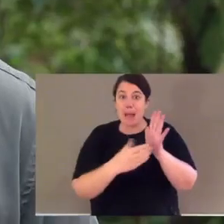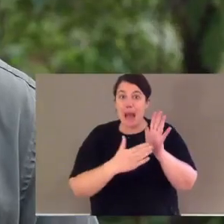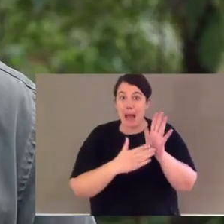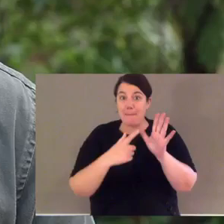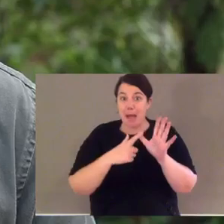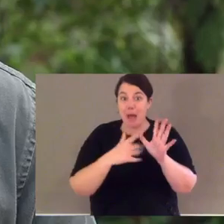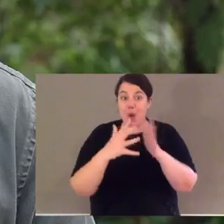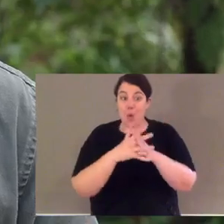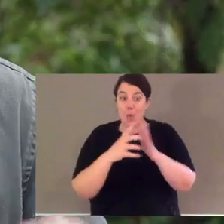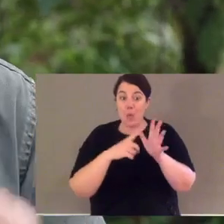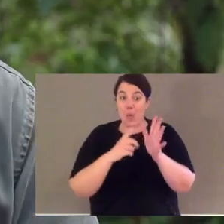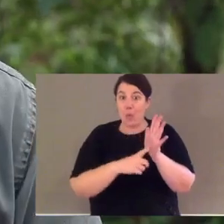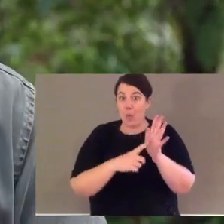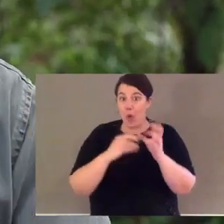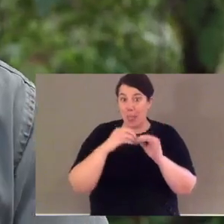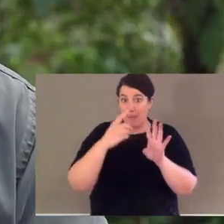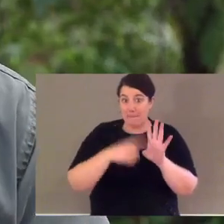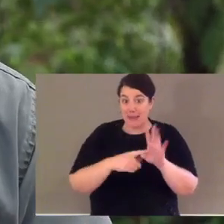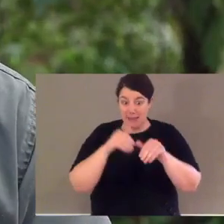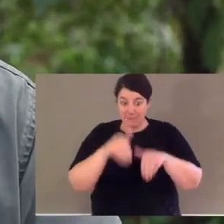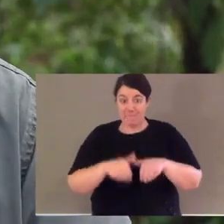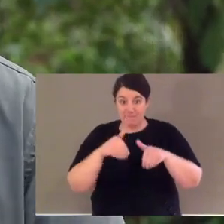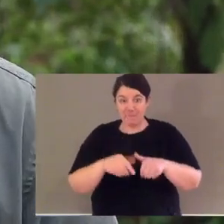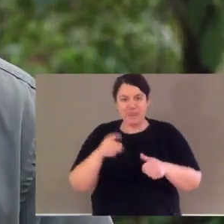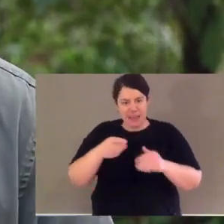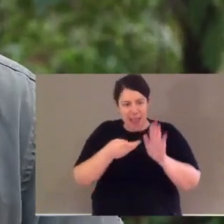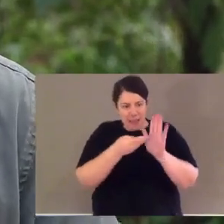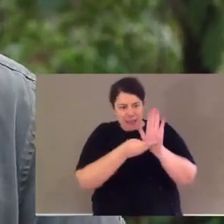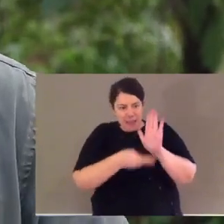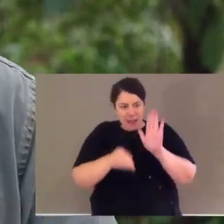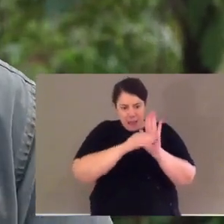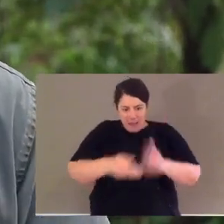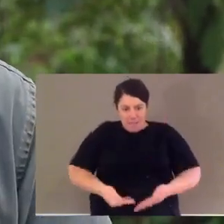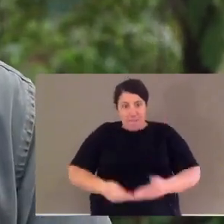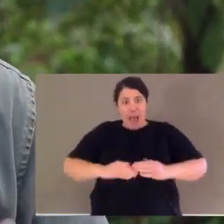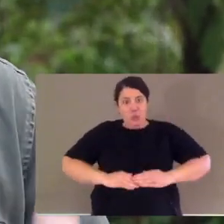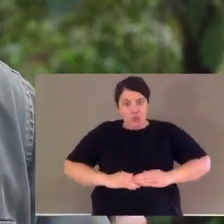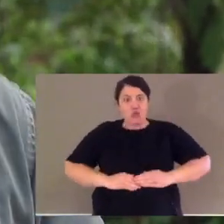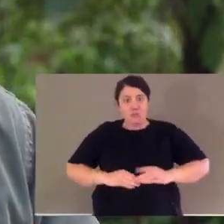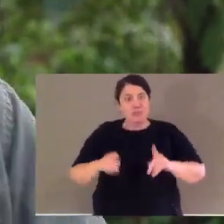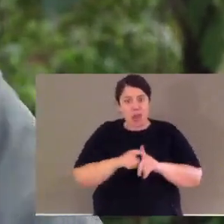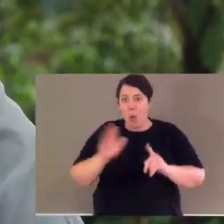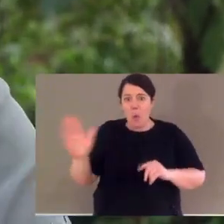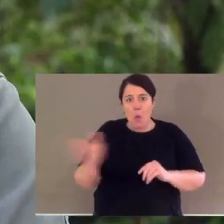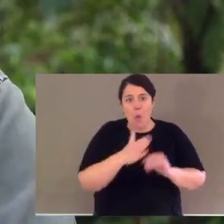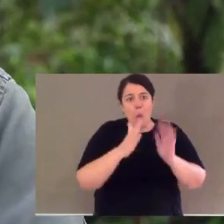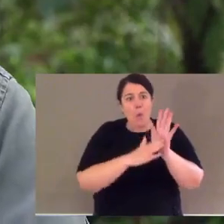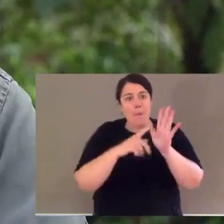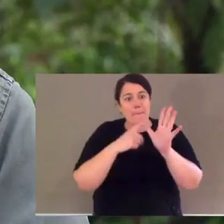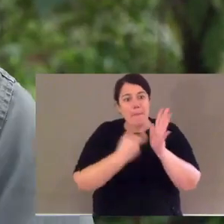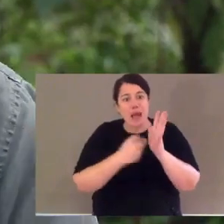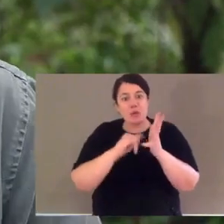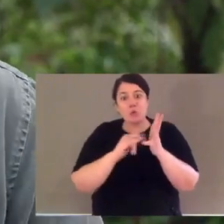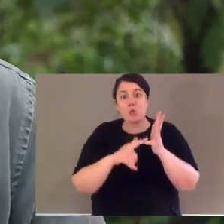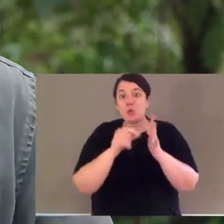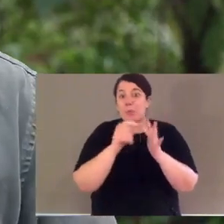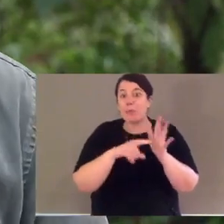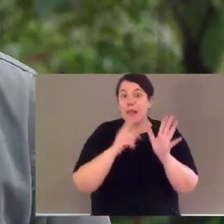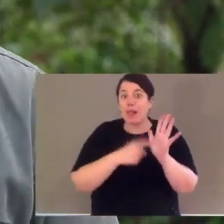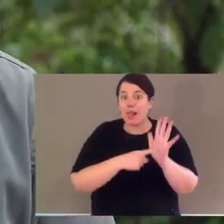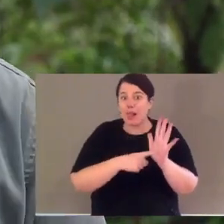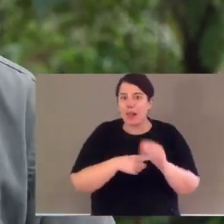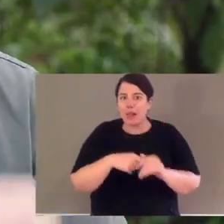Palmer wallabies are a small marsupial. They have a pouch like all marsupials and they live in eastern Australia. Now